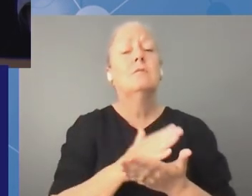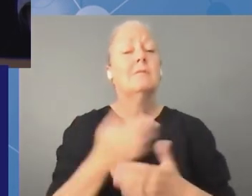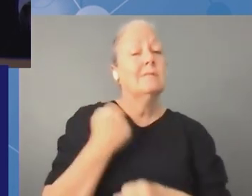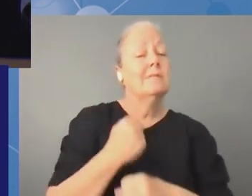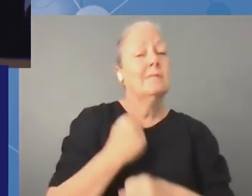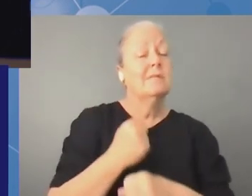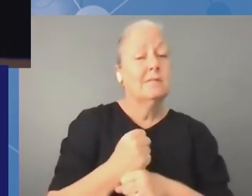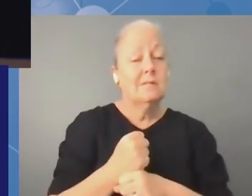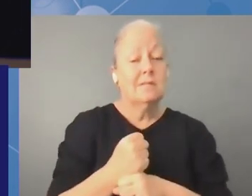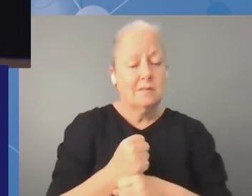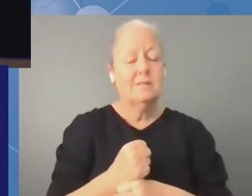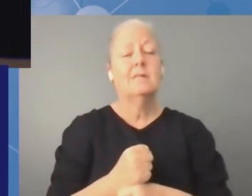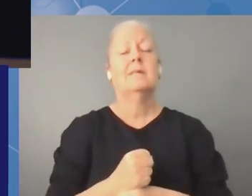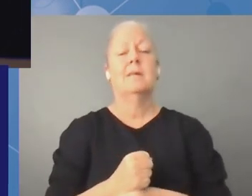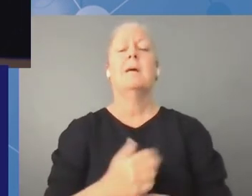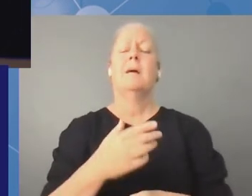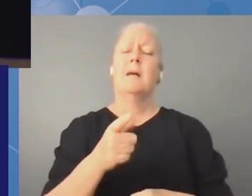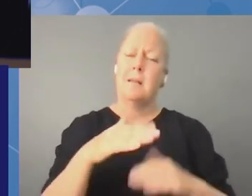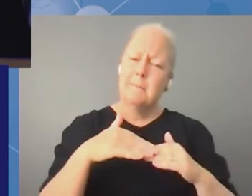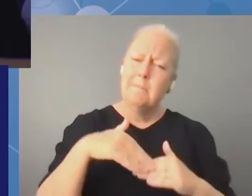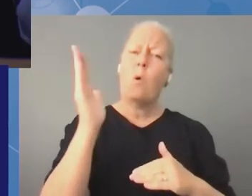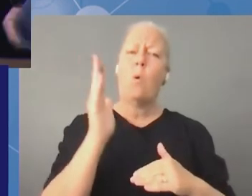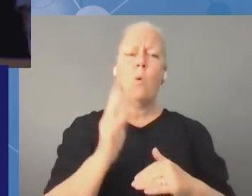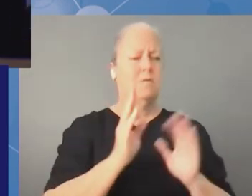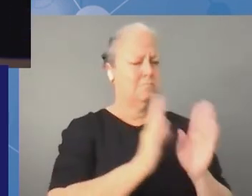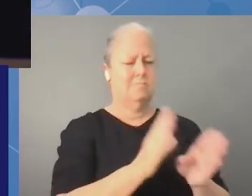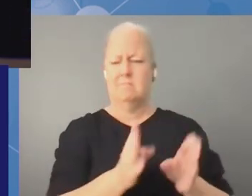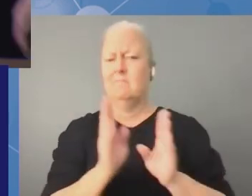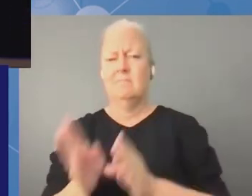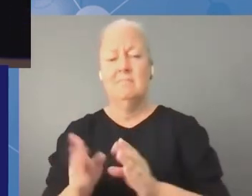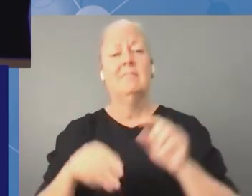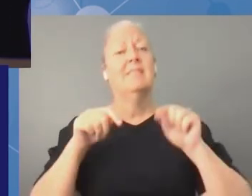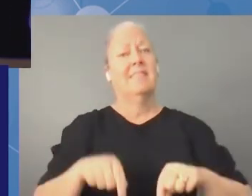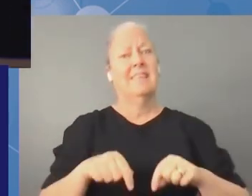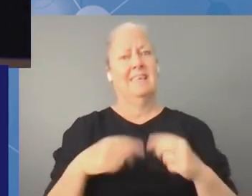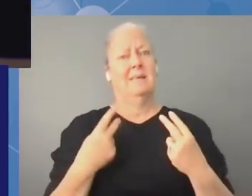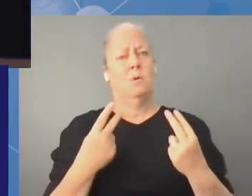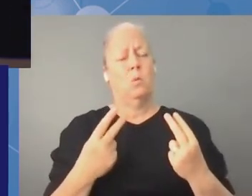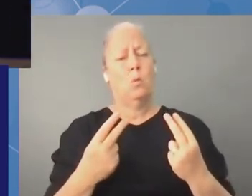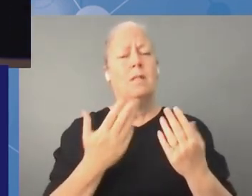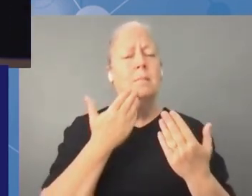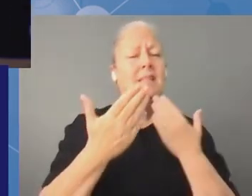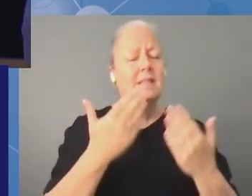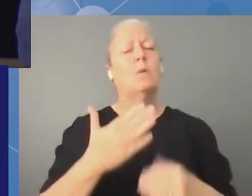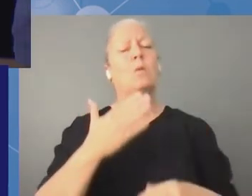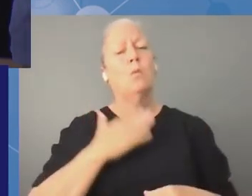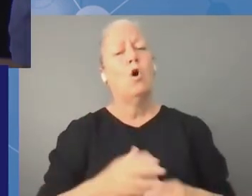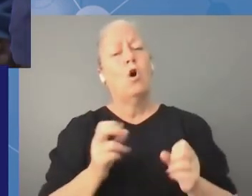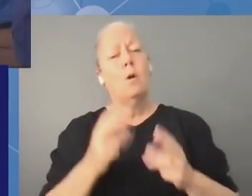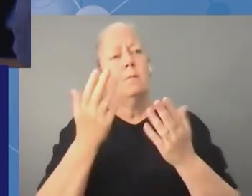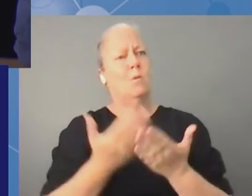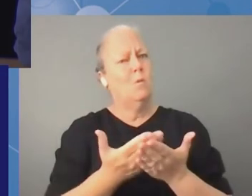more sessions i think such meetings should be an opportunity for everyone to be heard